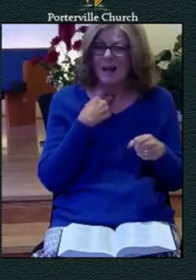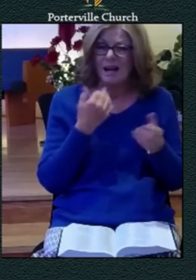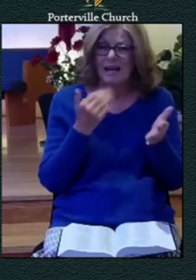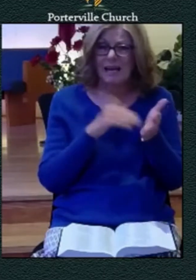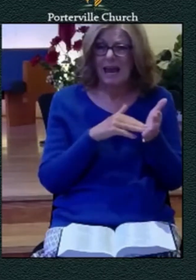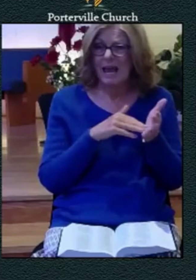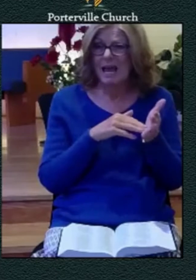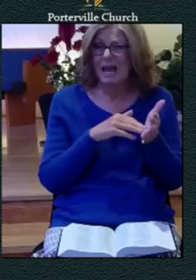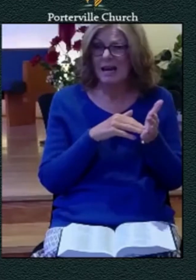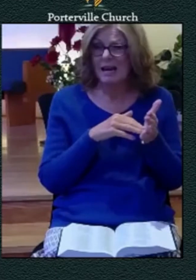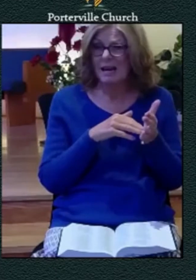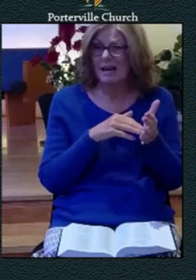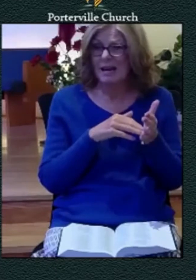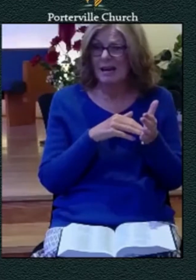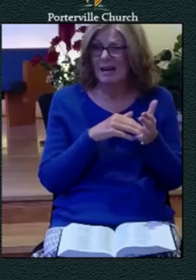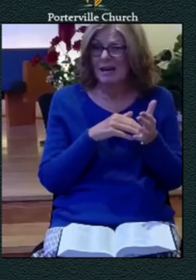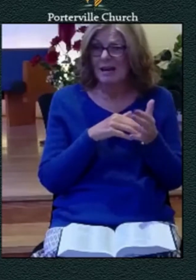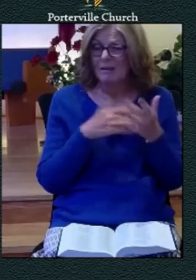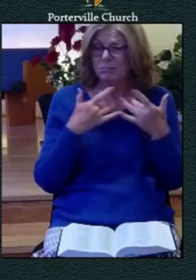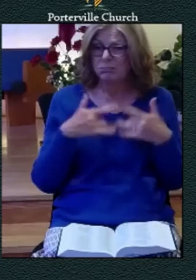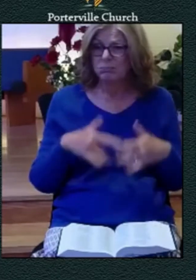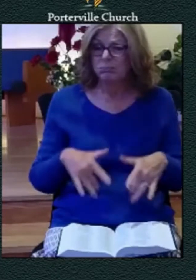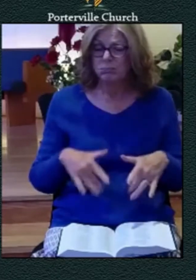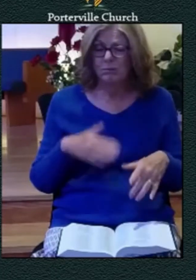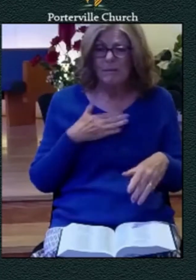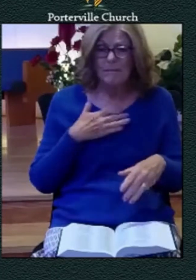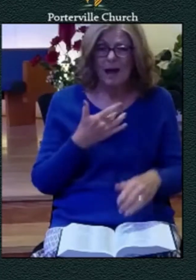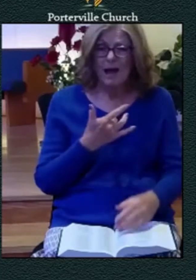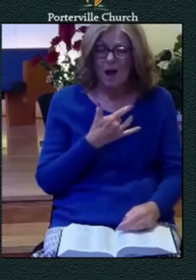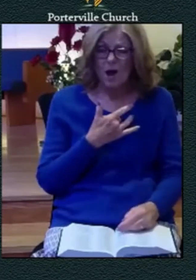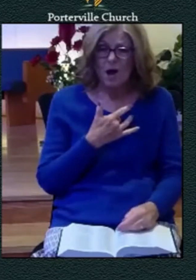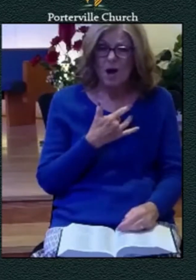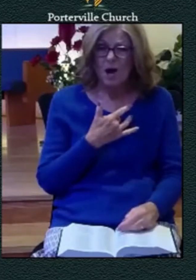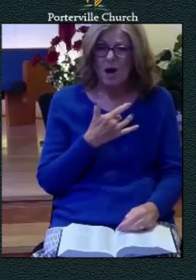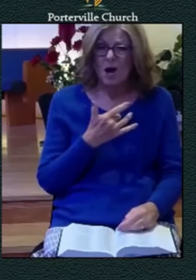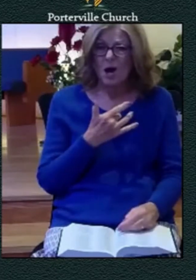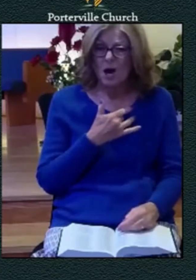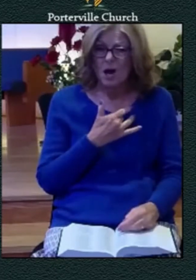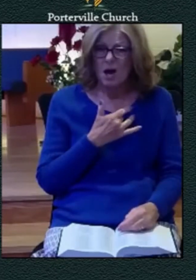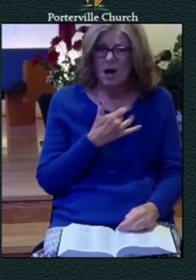and my heart had become more and more weary